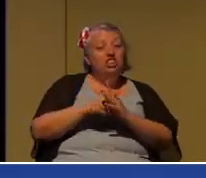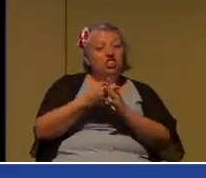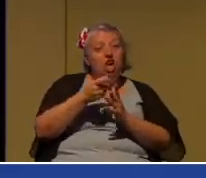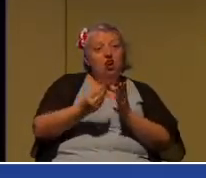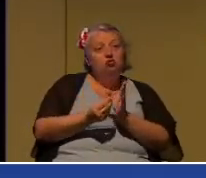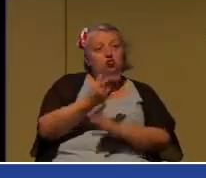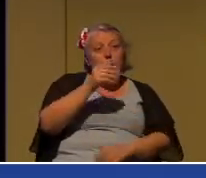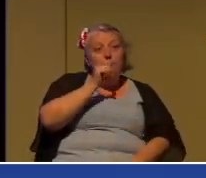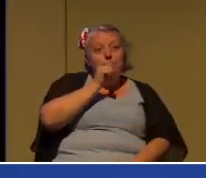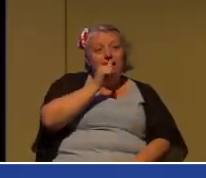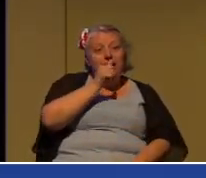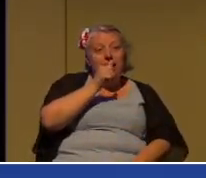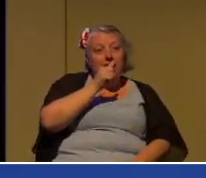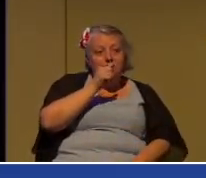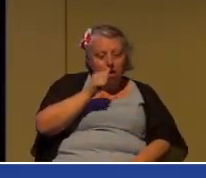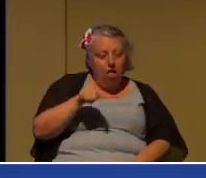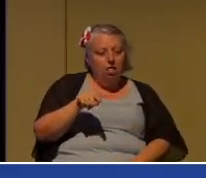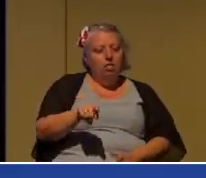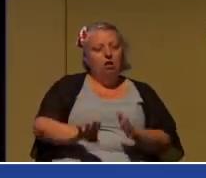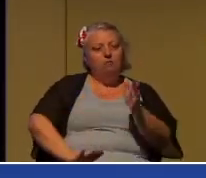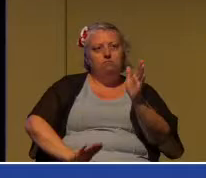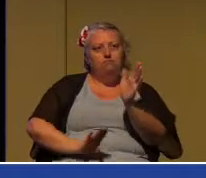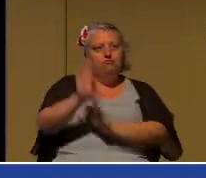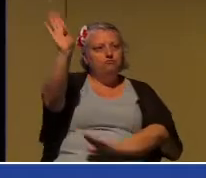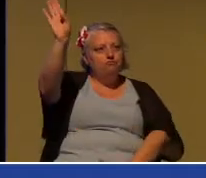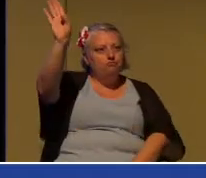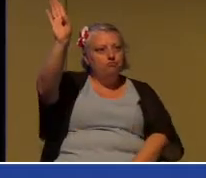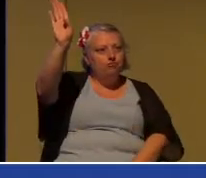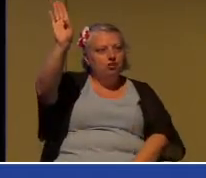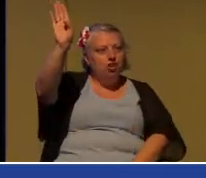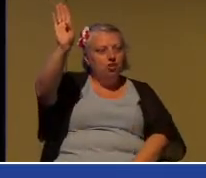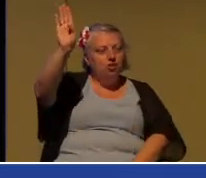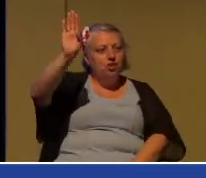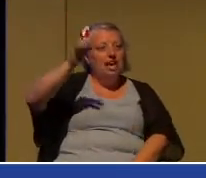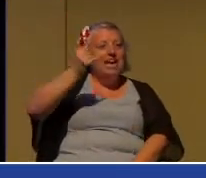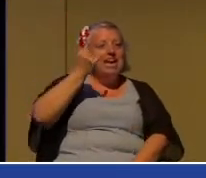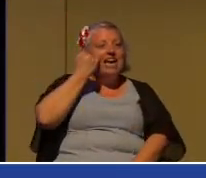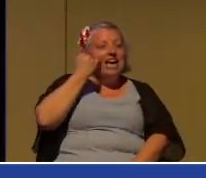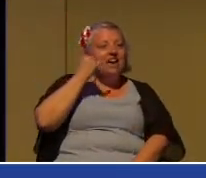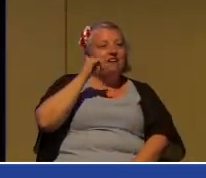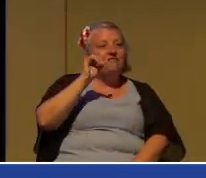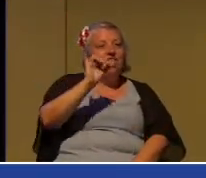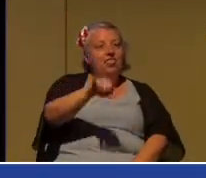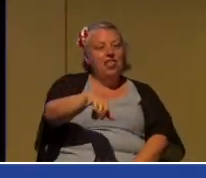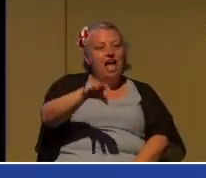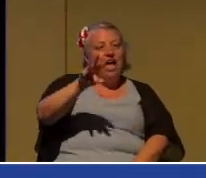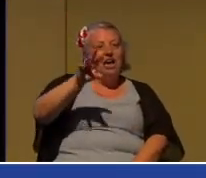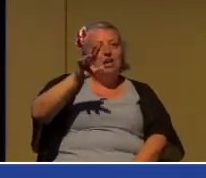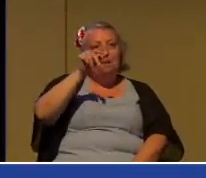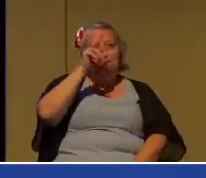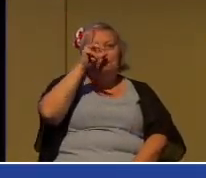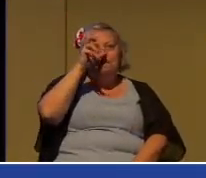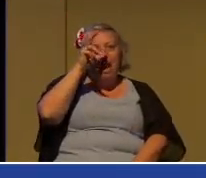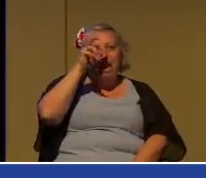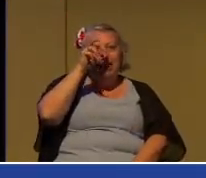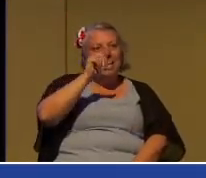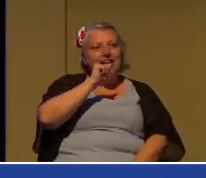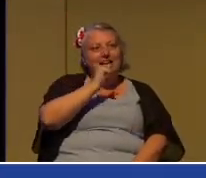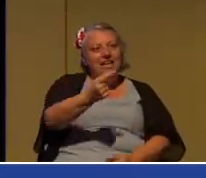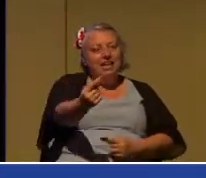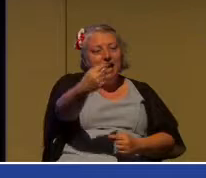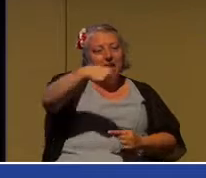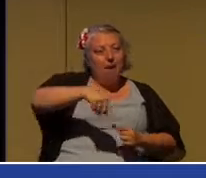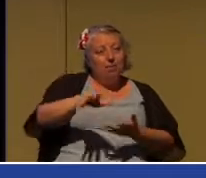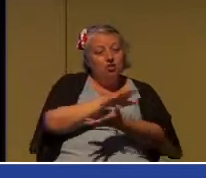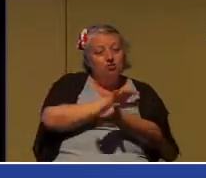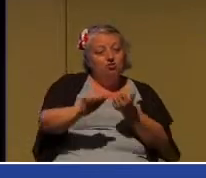gotten beyond cotton if the bull weevil hadn't destroyed their